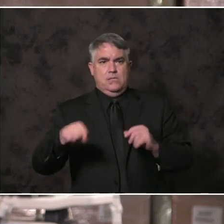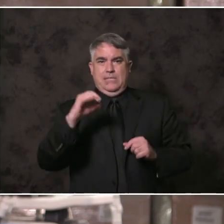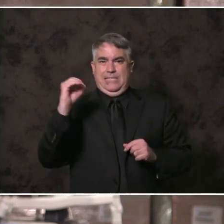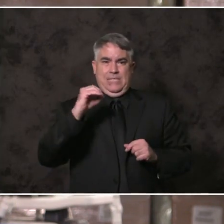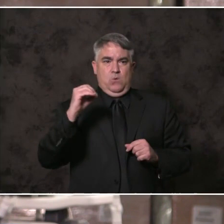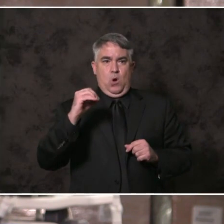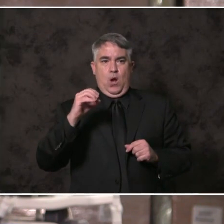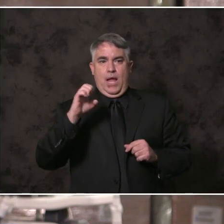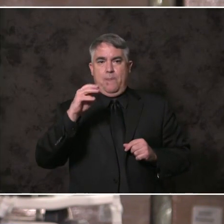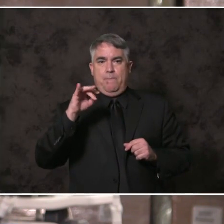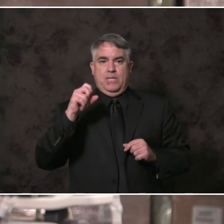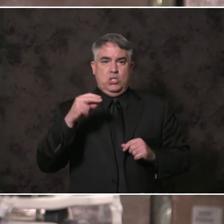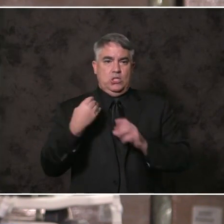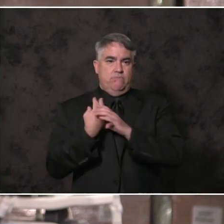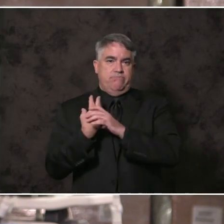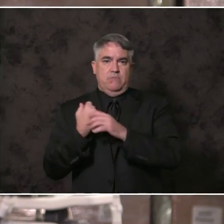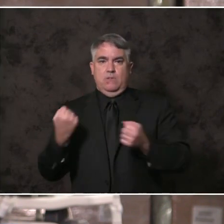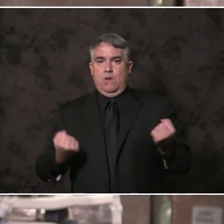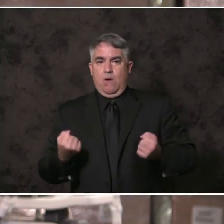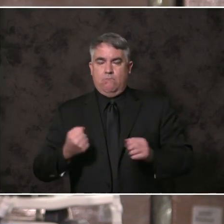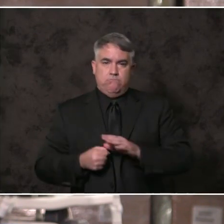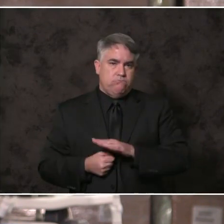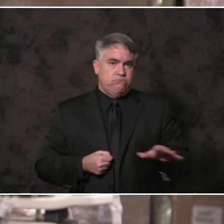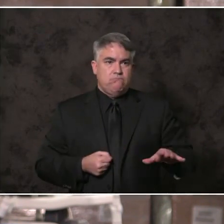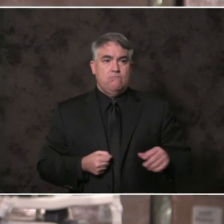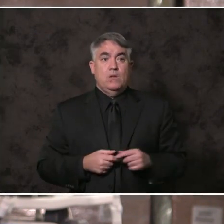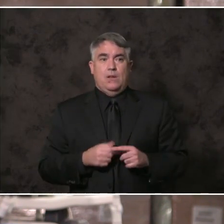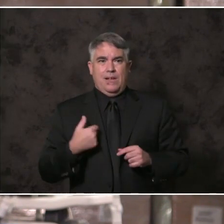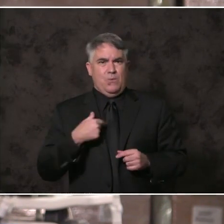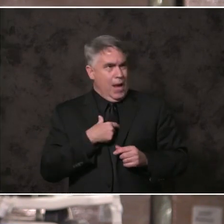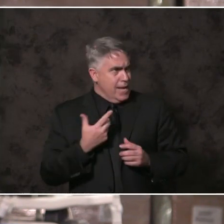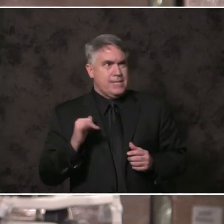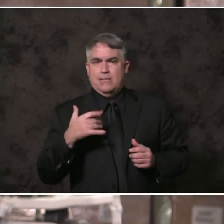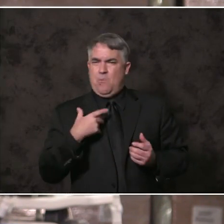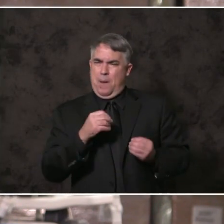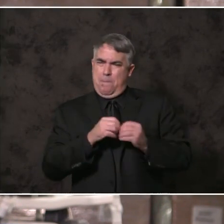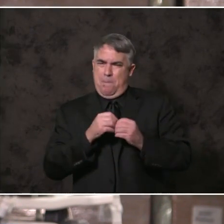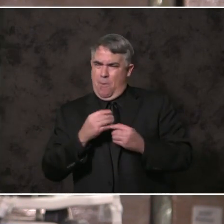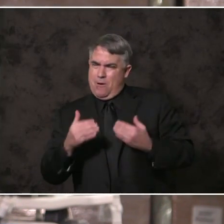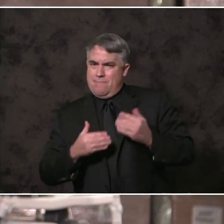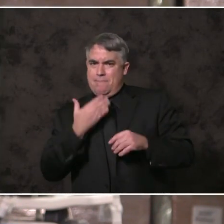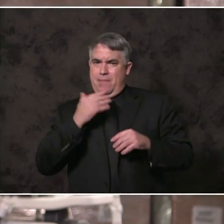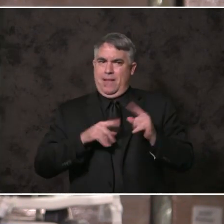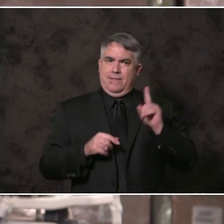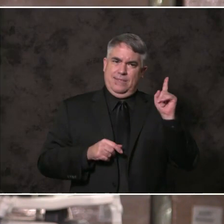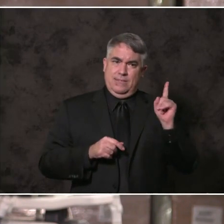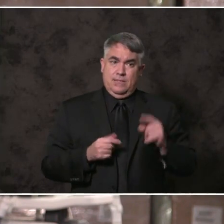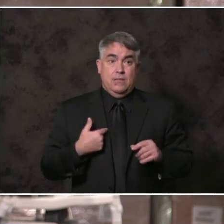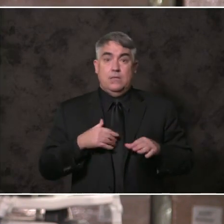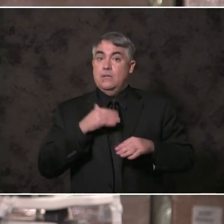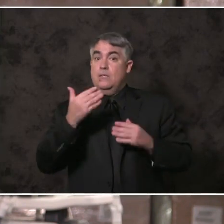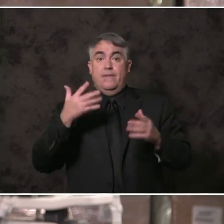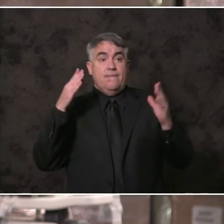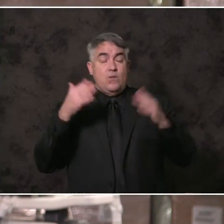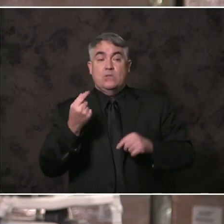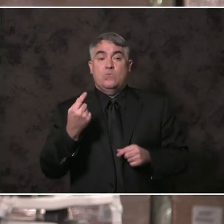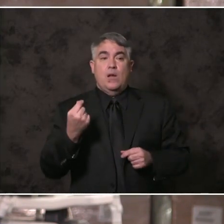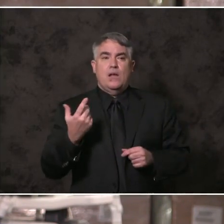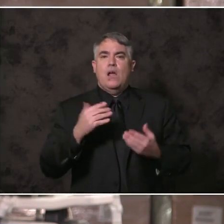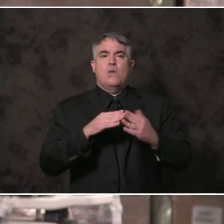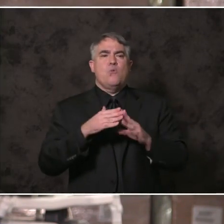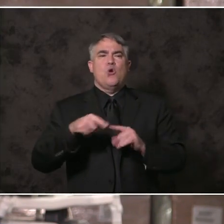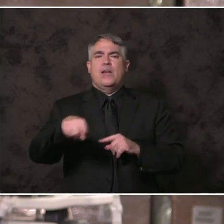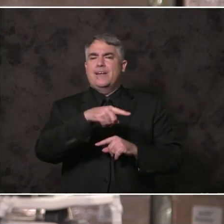and faster. But another step we must take, focused on helping those hardest hit communities from air